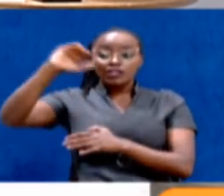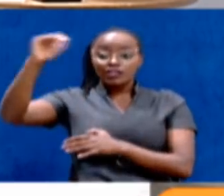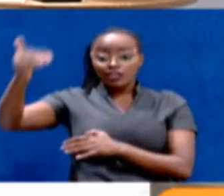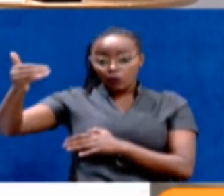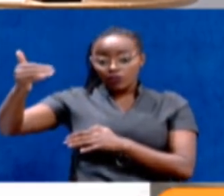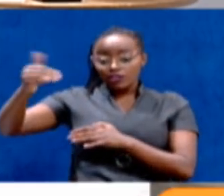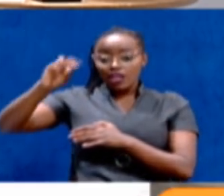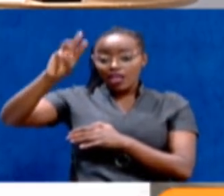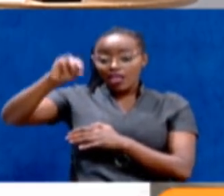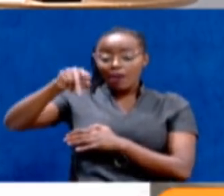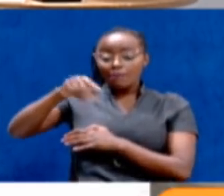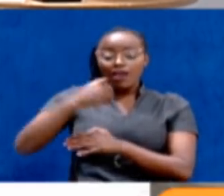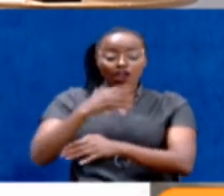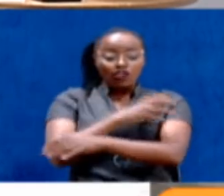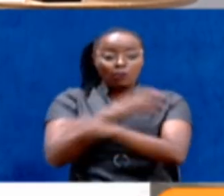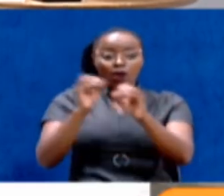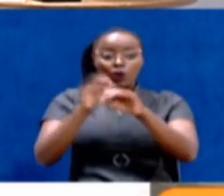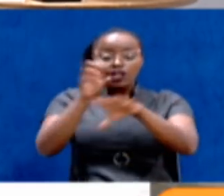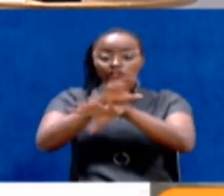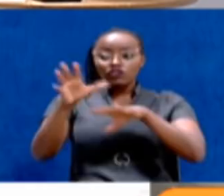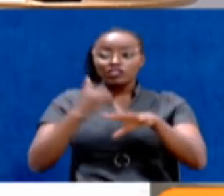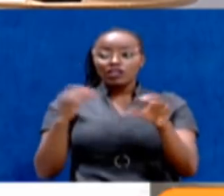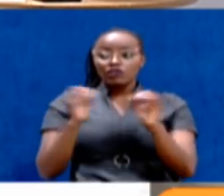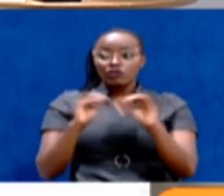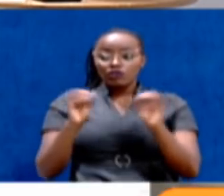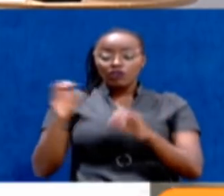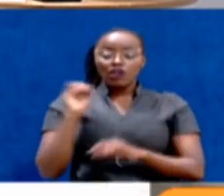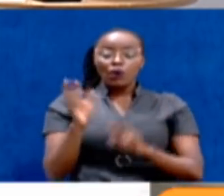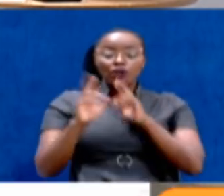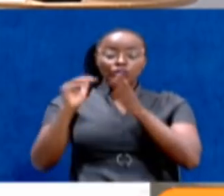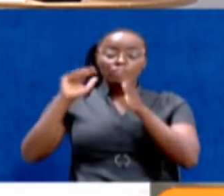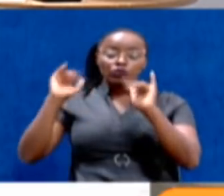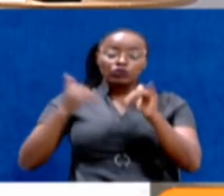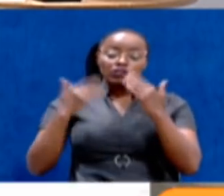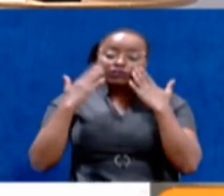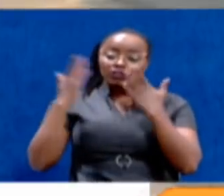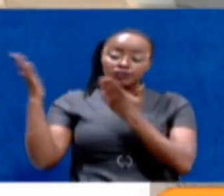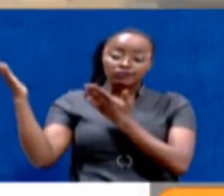Township MP without power and influence. Samogina has more.